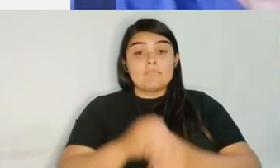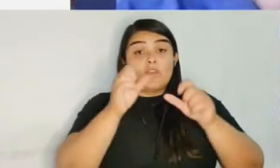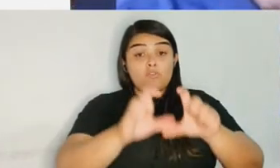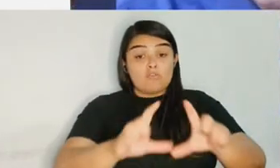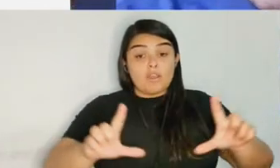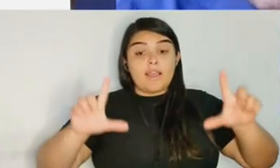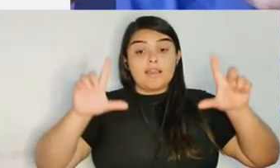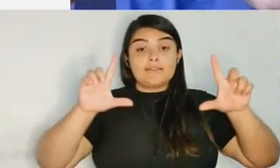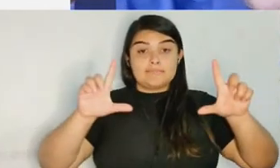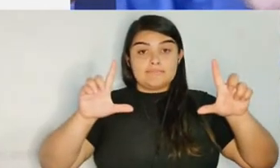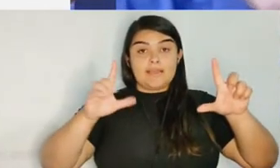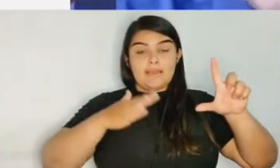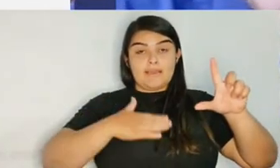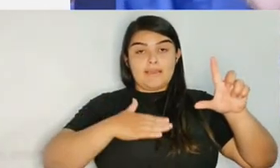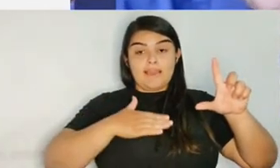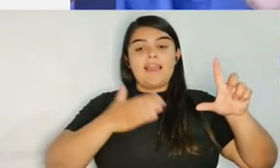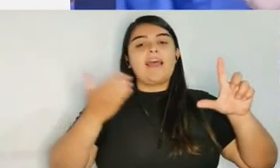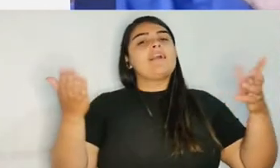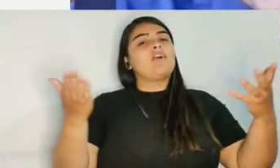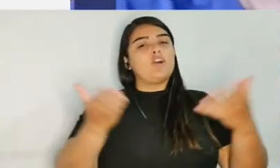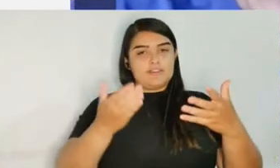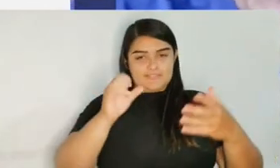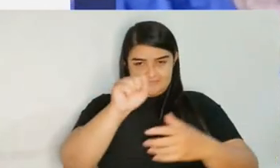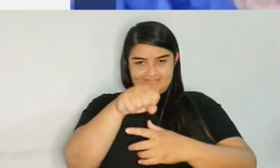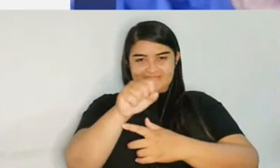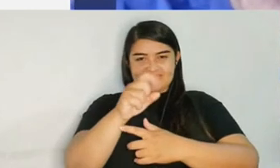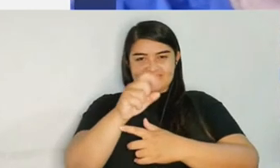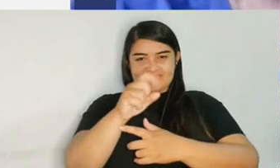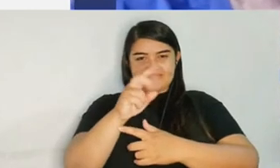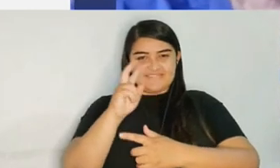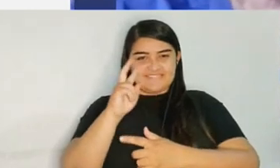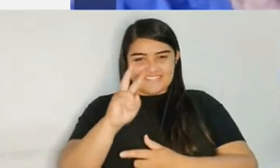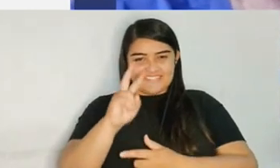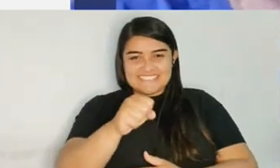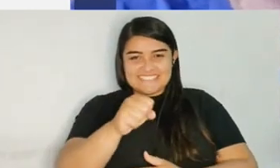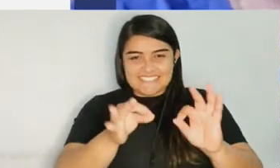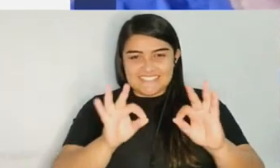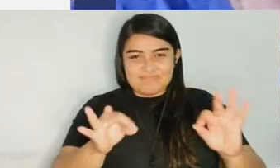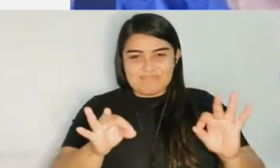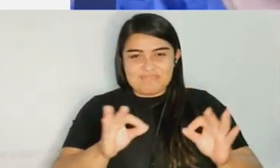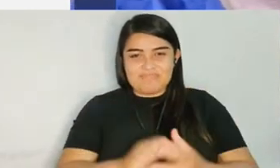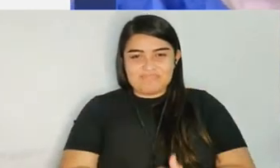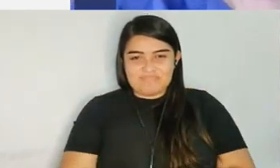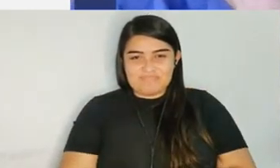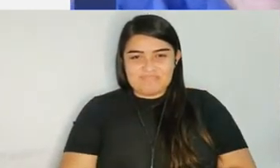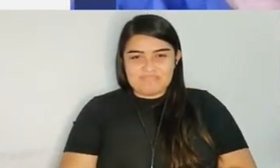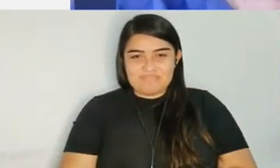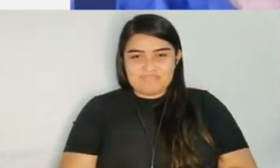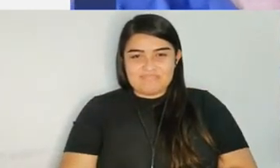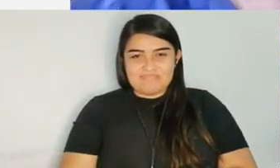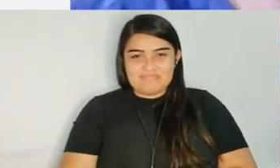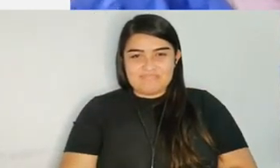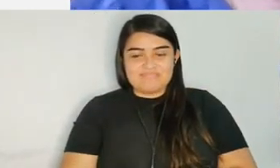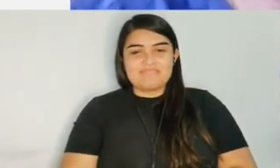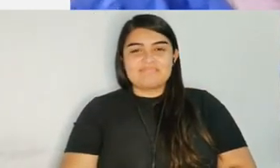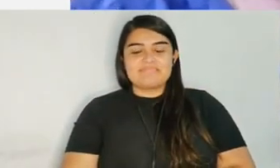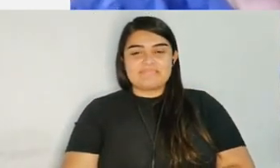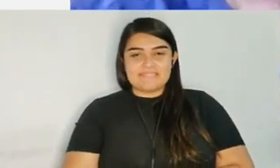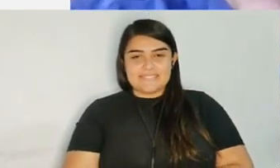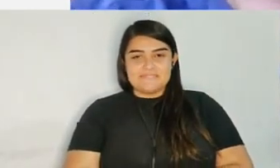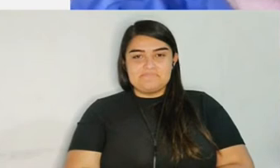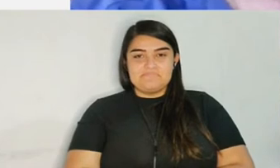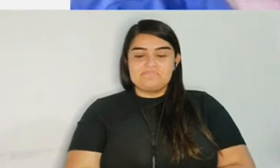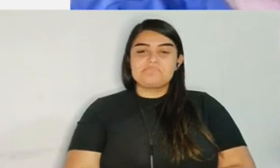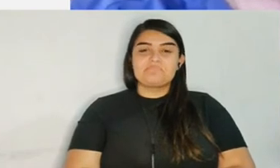Okay. So eventually let me pull this out of the way. Okay. we move in.